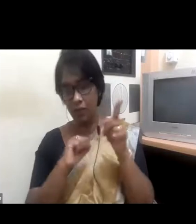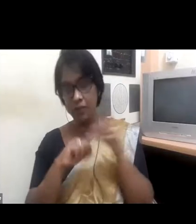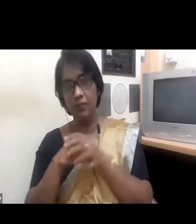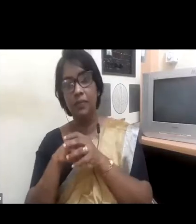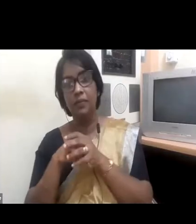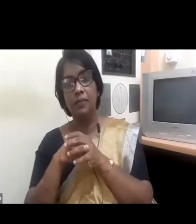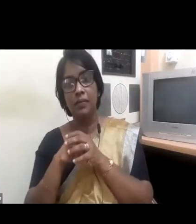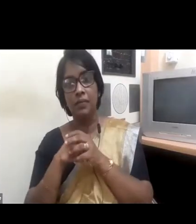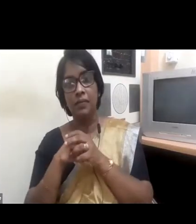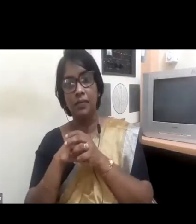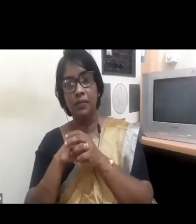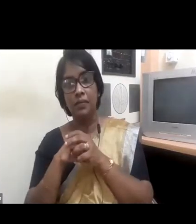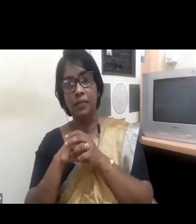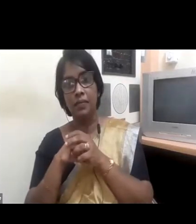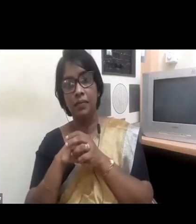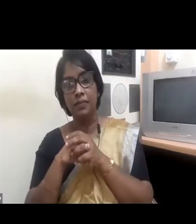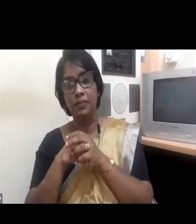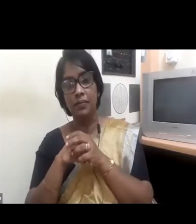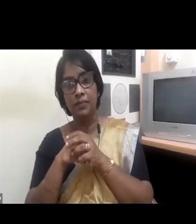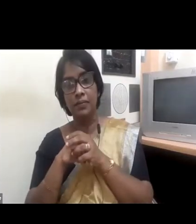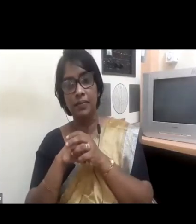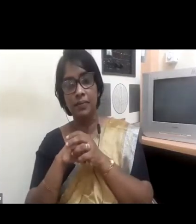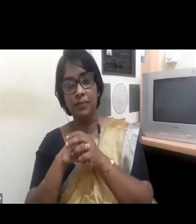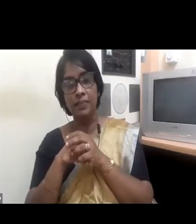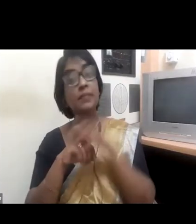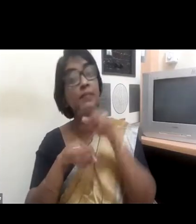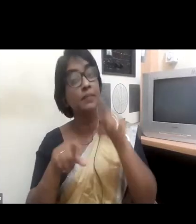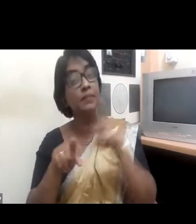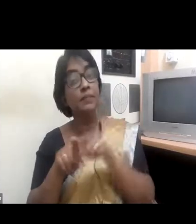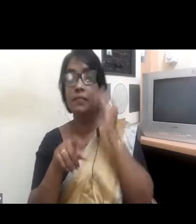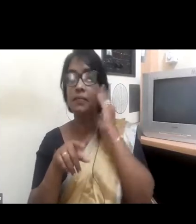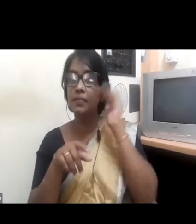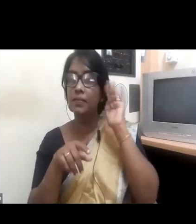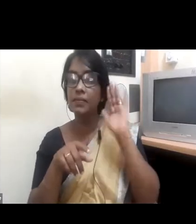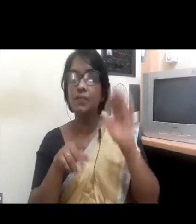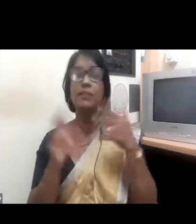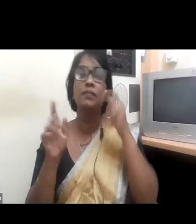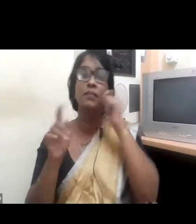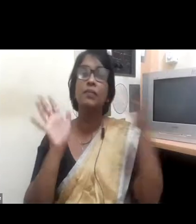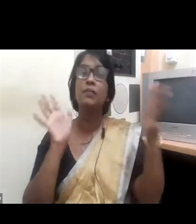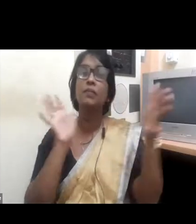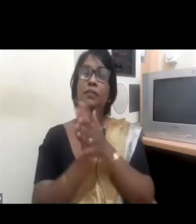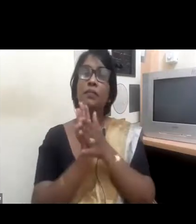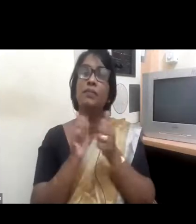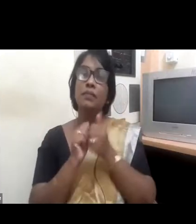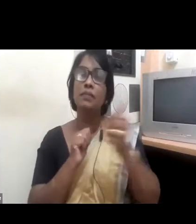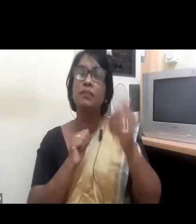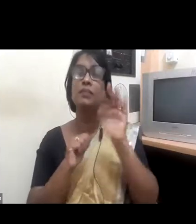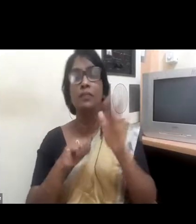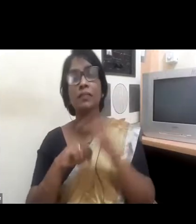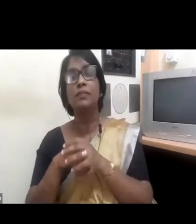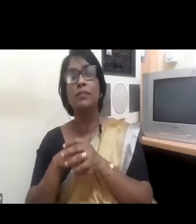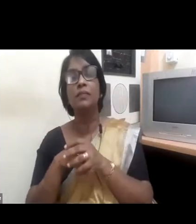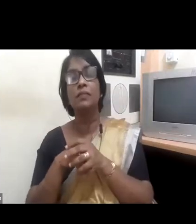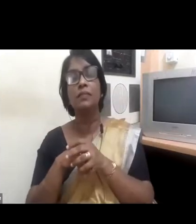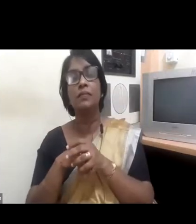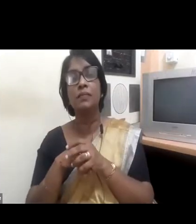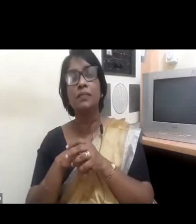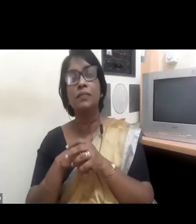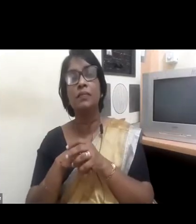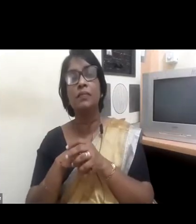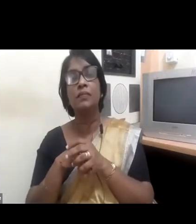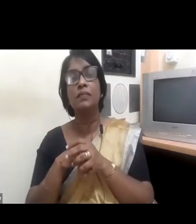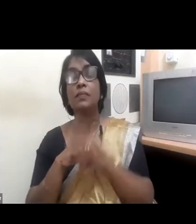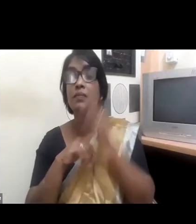with women and men as advocates this afternoon because we need the support and advocacy of men and women working together in this.